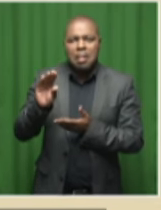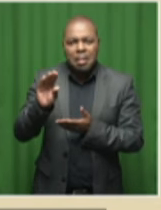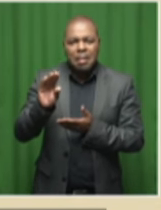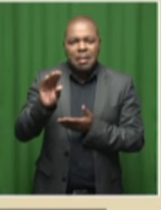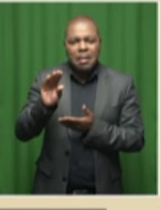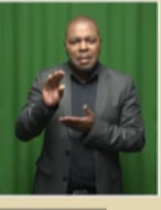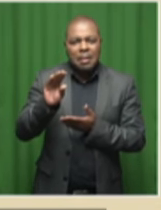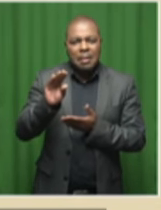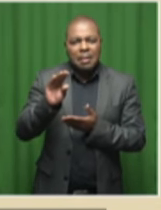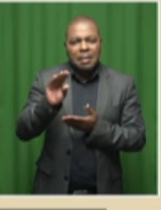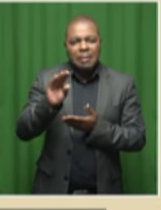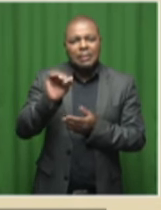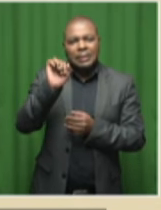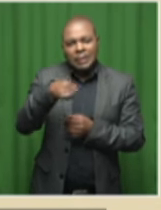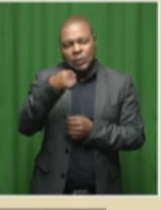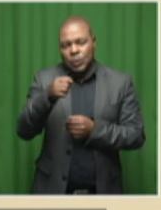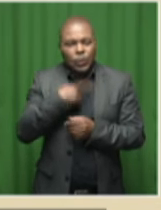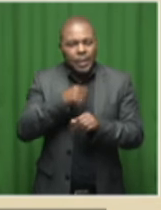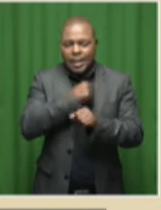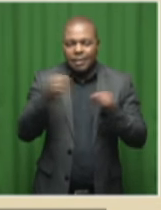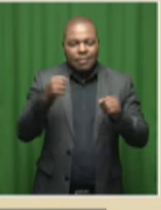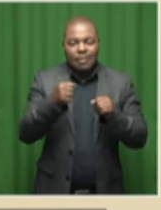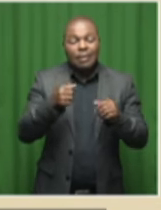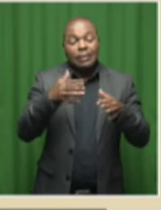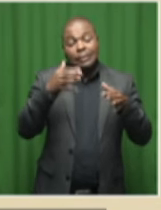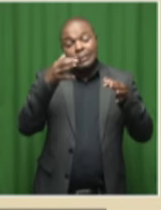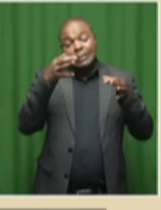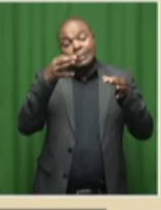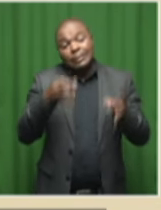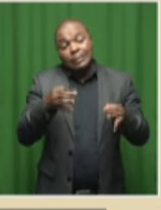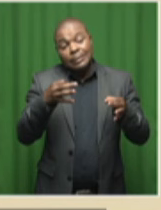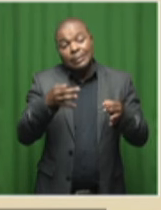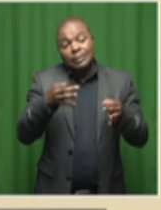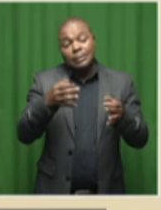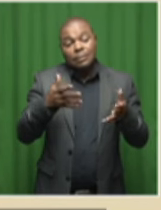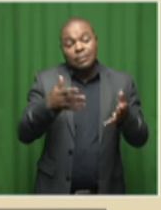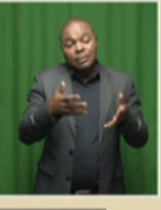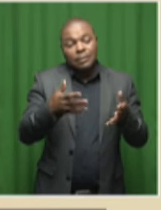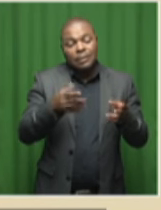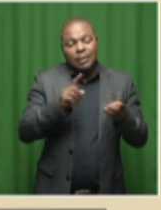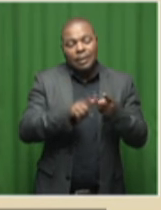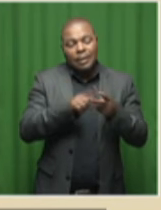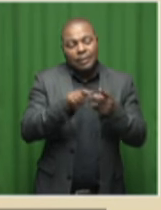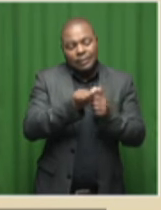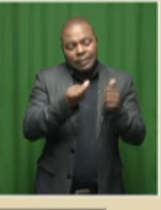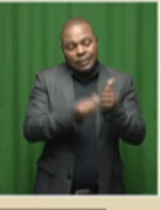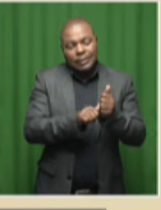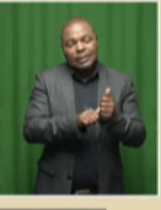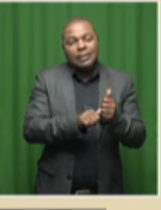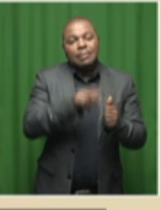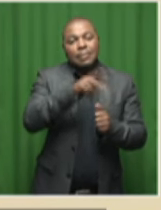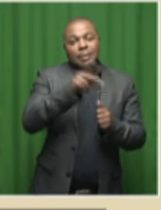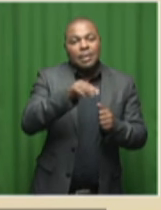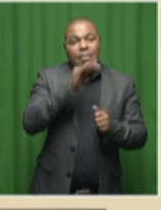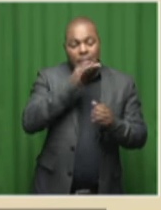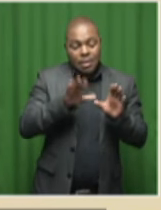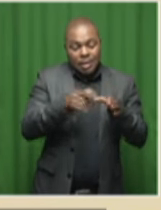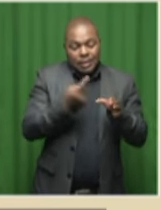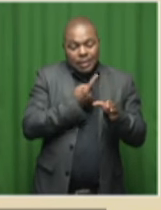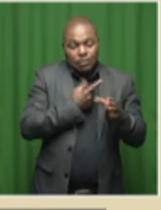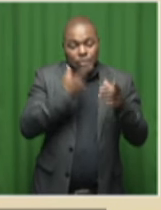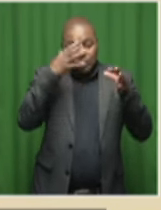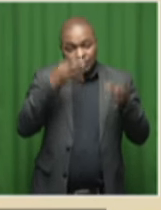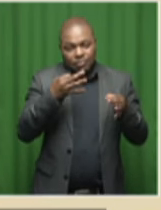whether that amount is payable or not. The determination for the Public Protector and the Deputy Public Protector is not done by the institution,